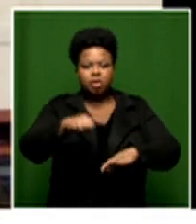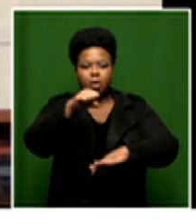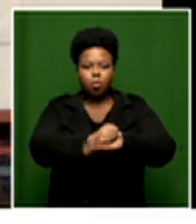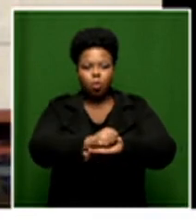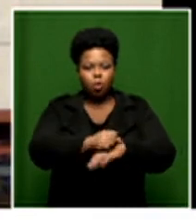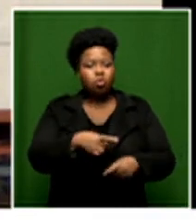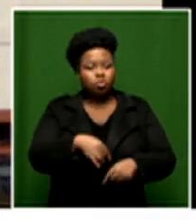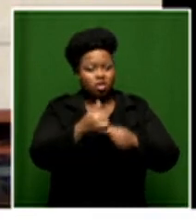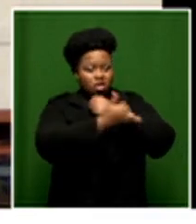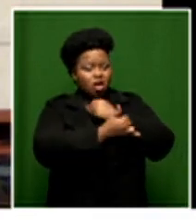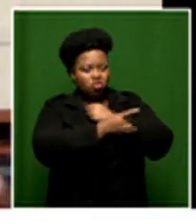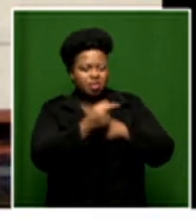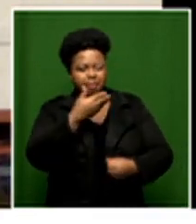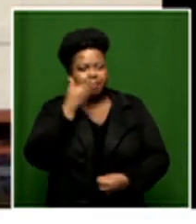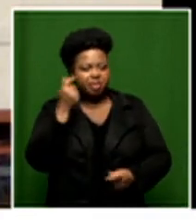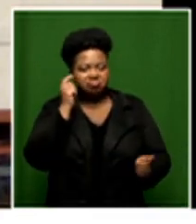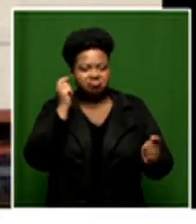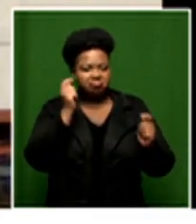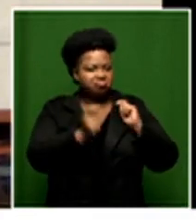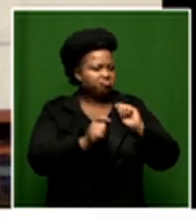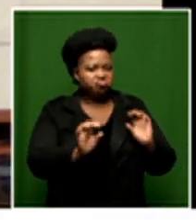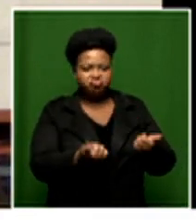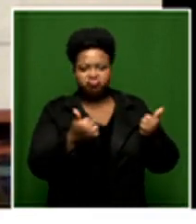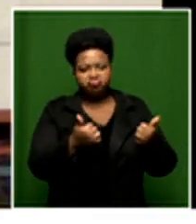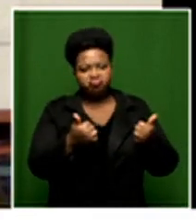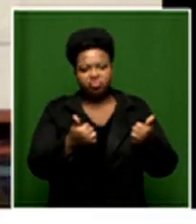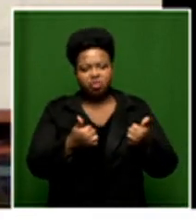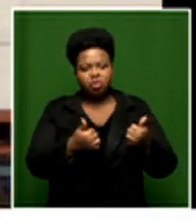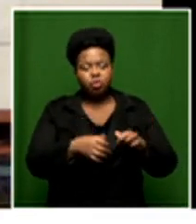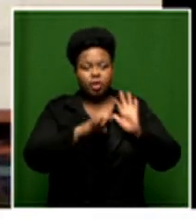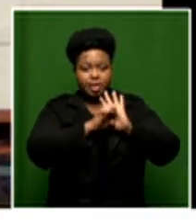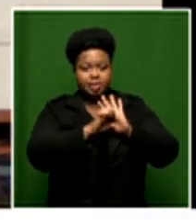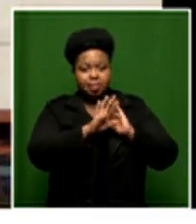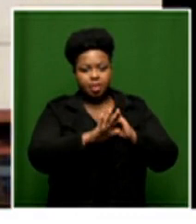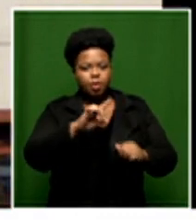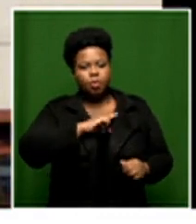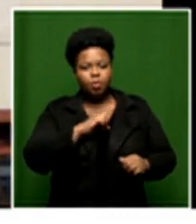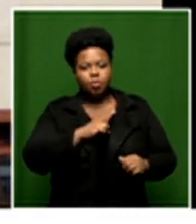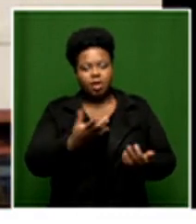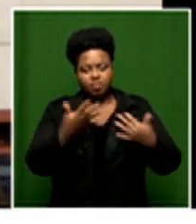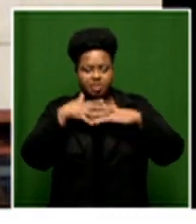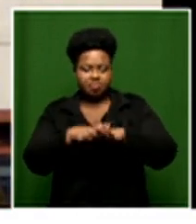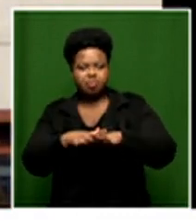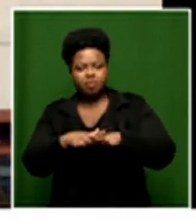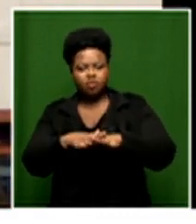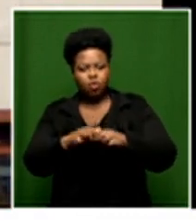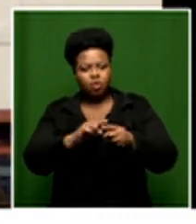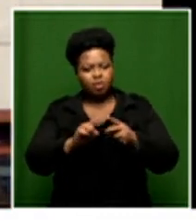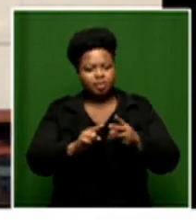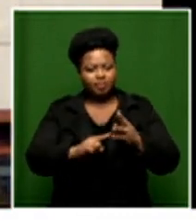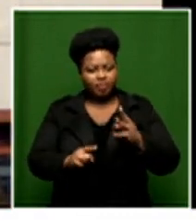really are probably one of the best transformative examples it was the combination of all parts of society